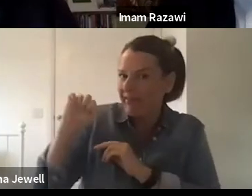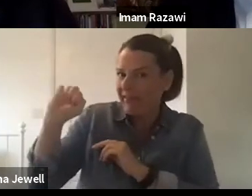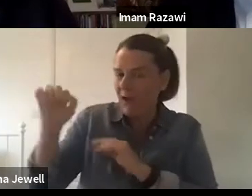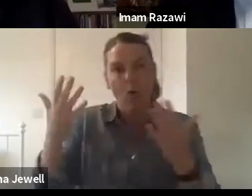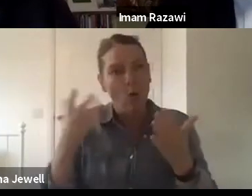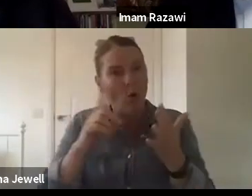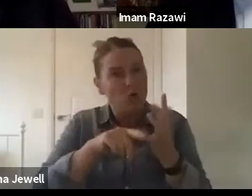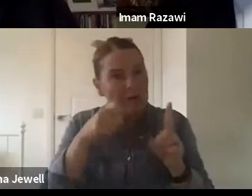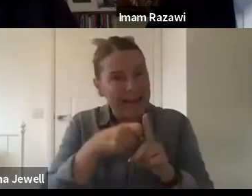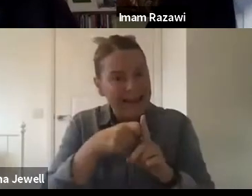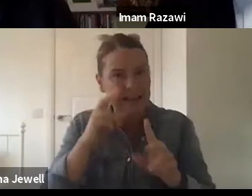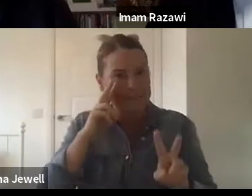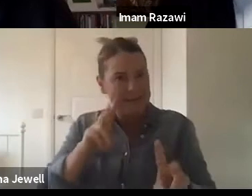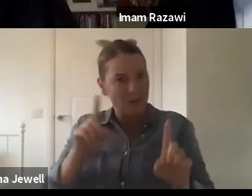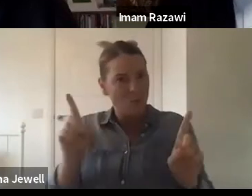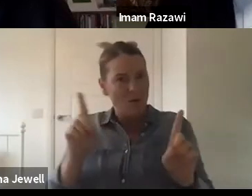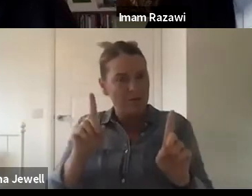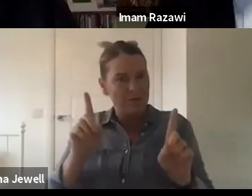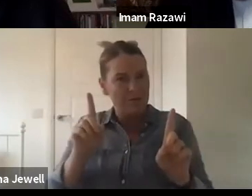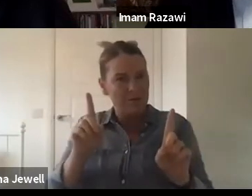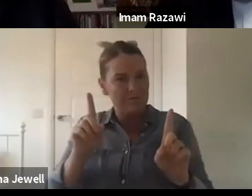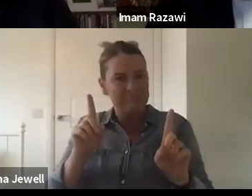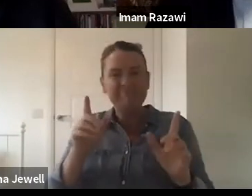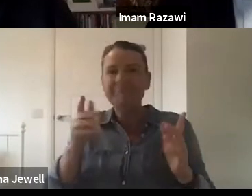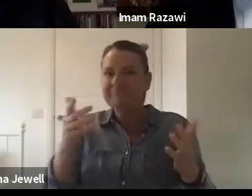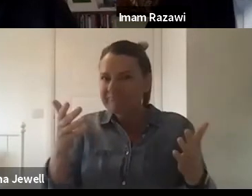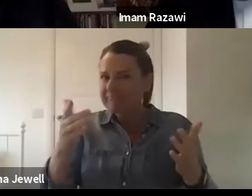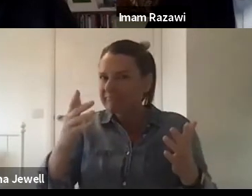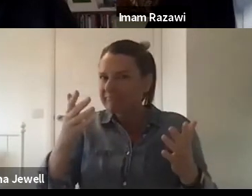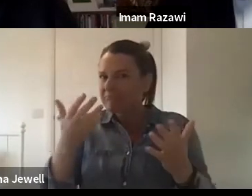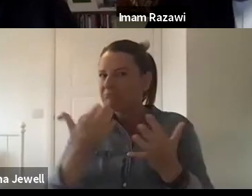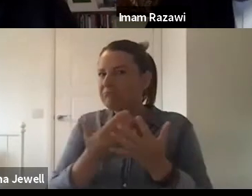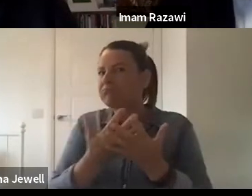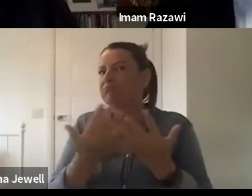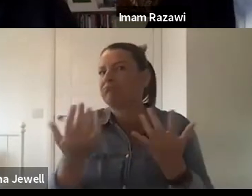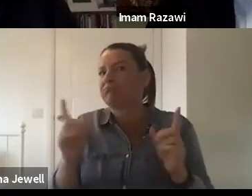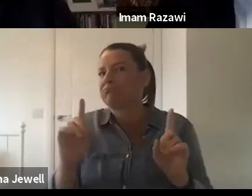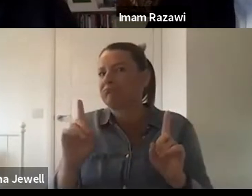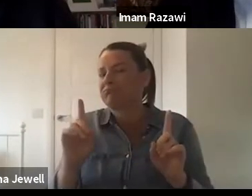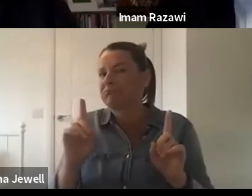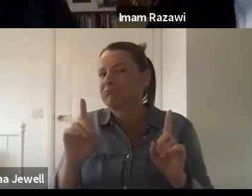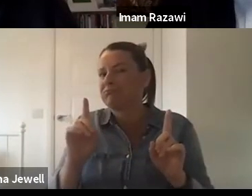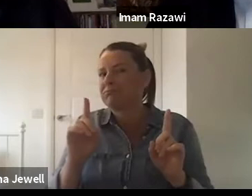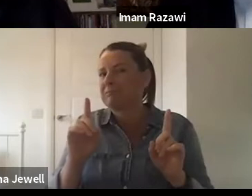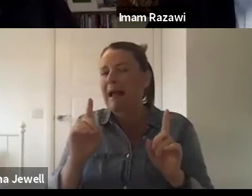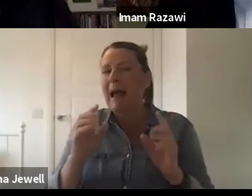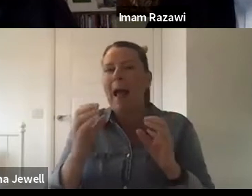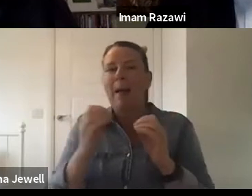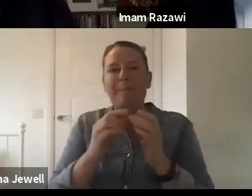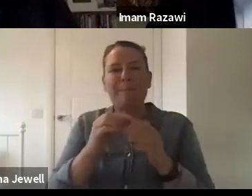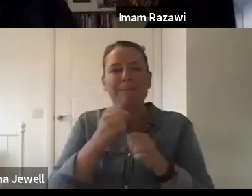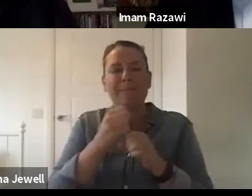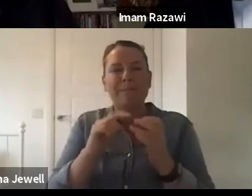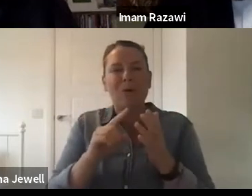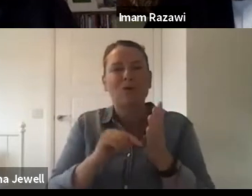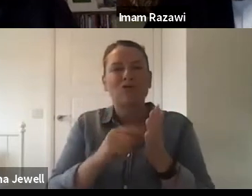and bigotry. And I think that there's unprecedented amount of anti-Semitism and Islamophobia. I think